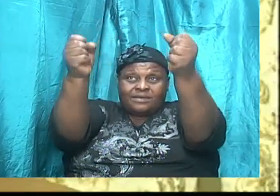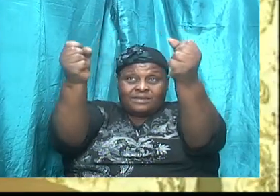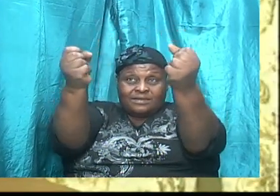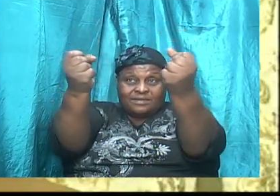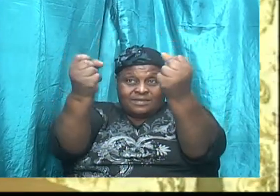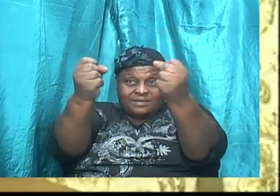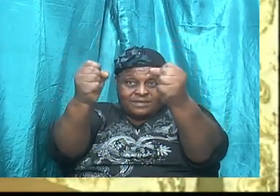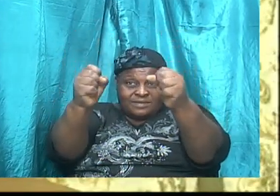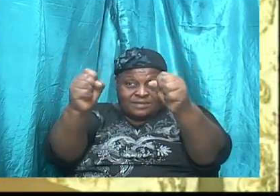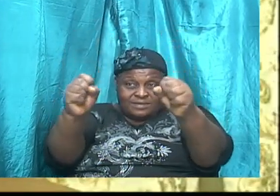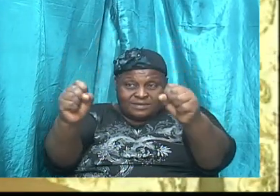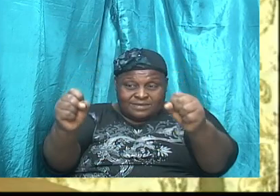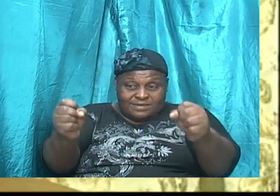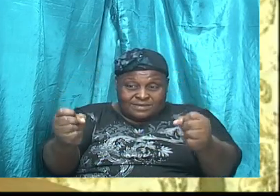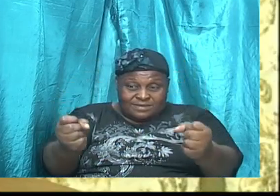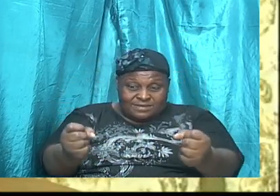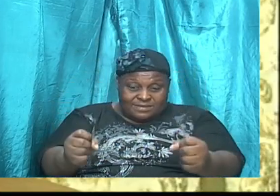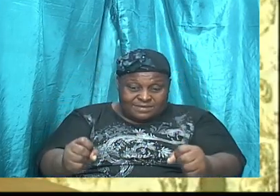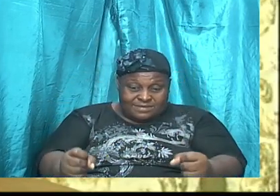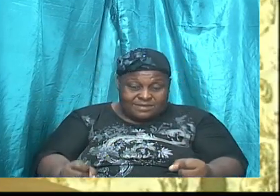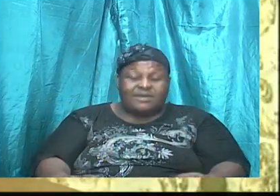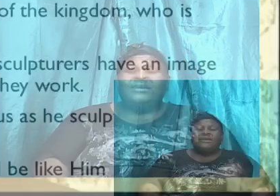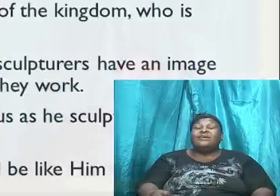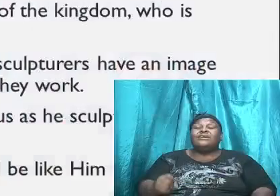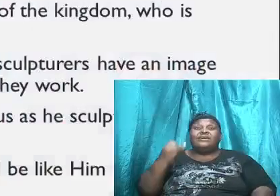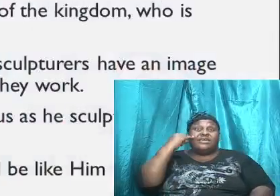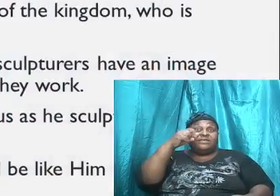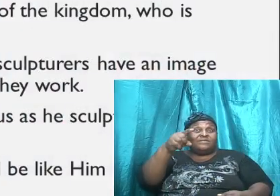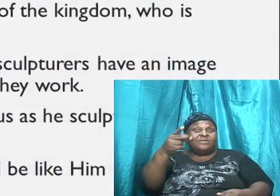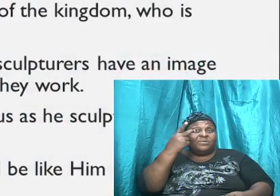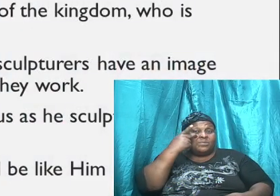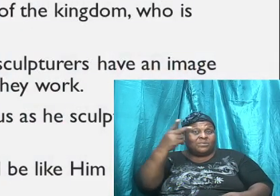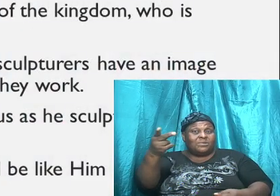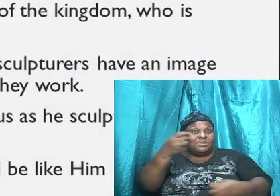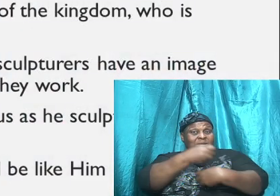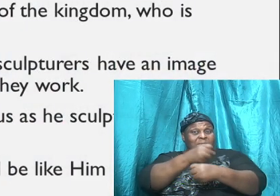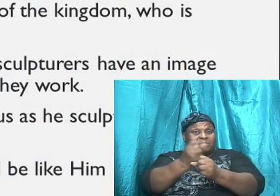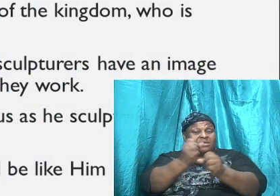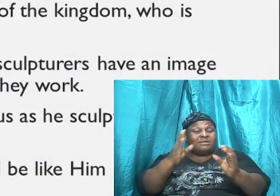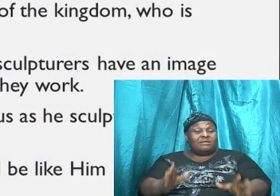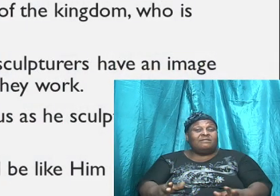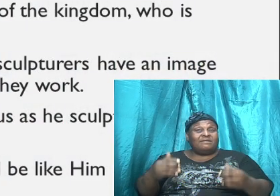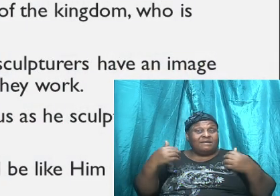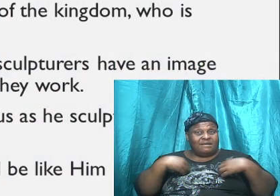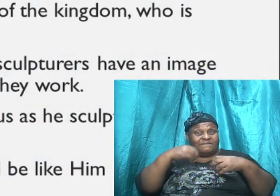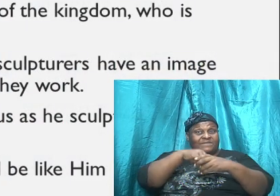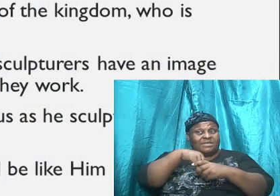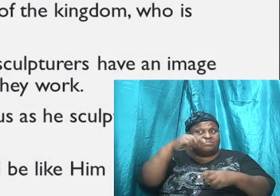if you look at a potter, the potter has in his mind